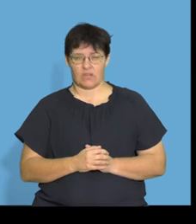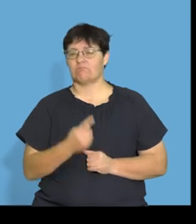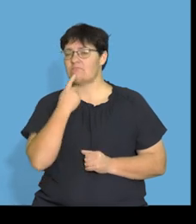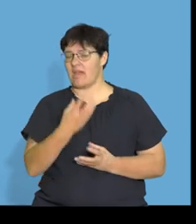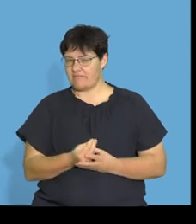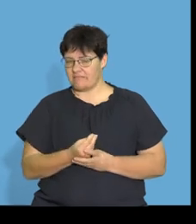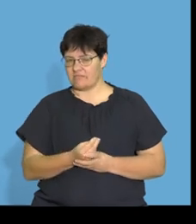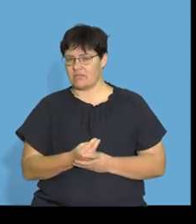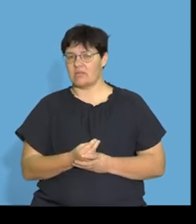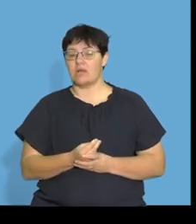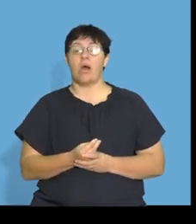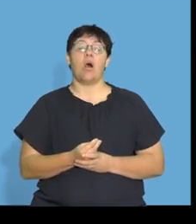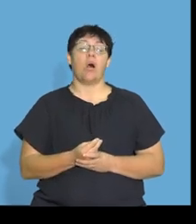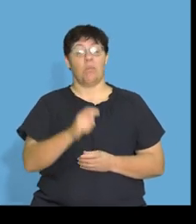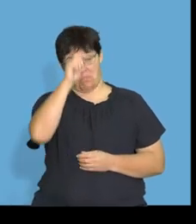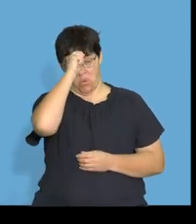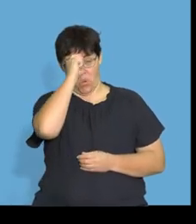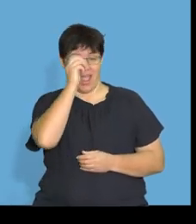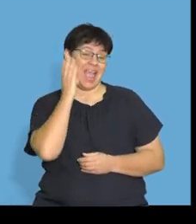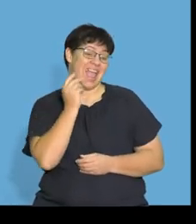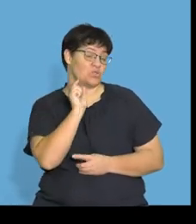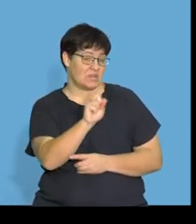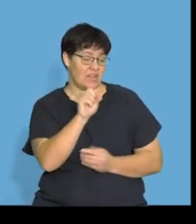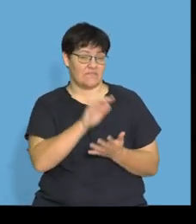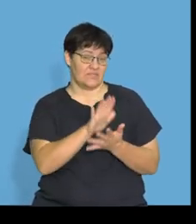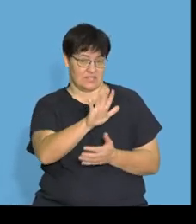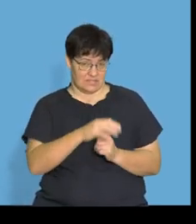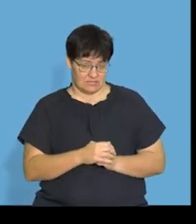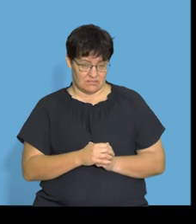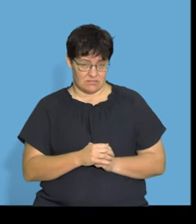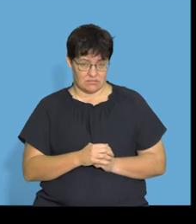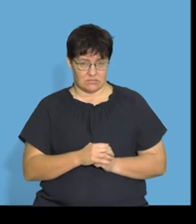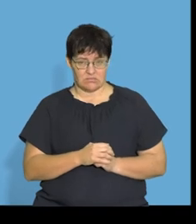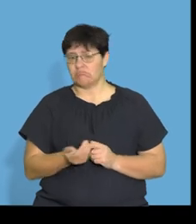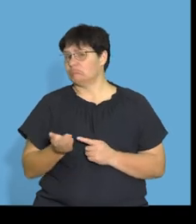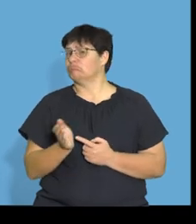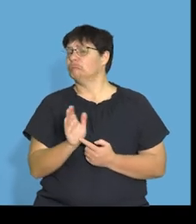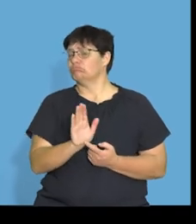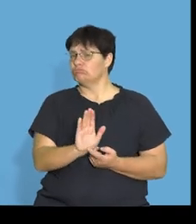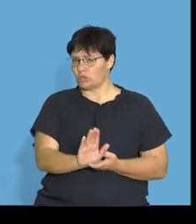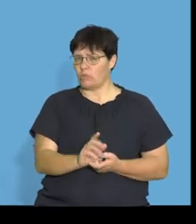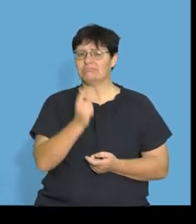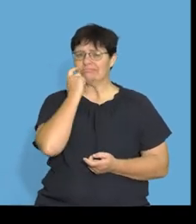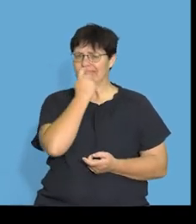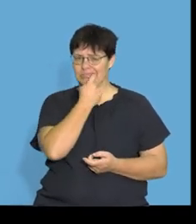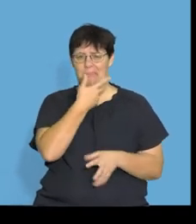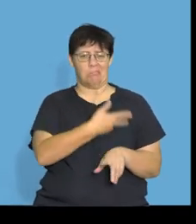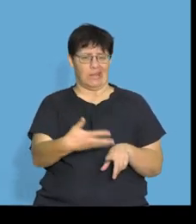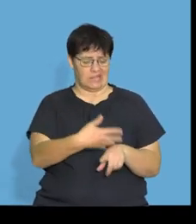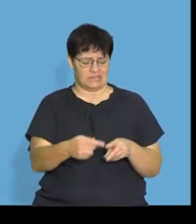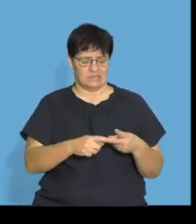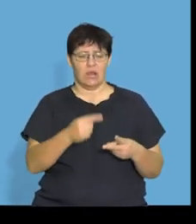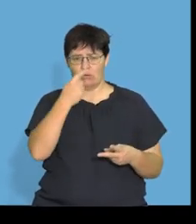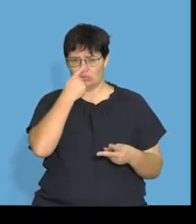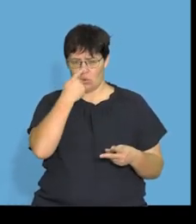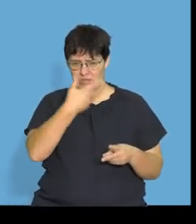that there's a 15-year-old boy, and these are the symptoms that he is showing. His gums are bleeding, his nose